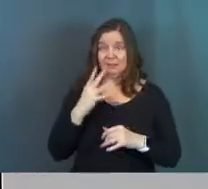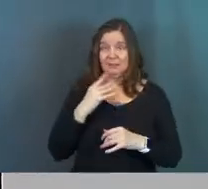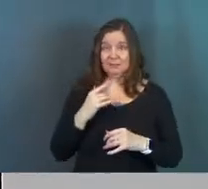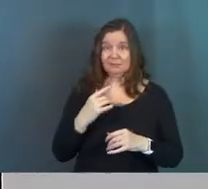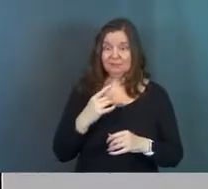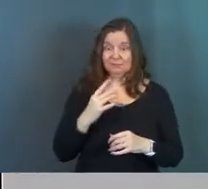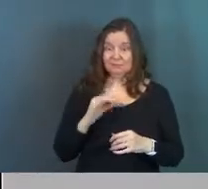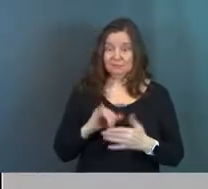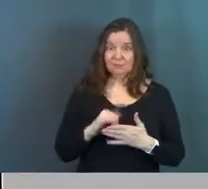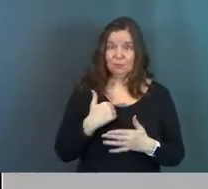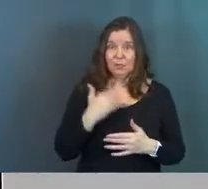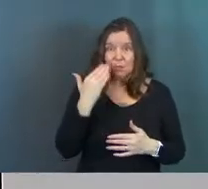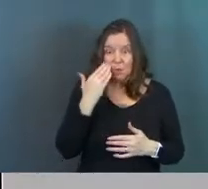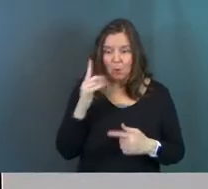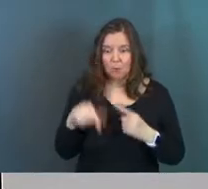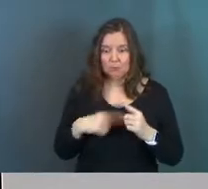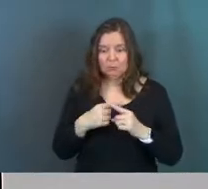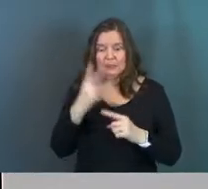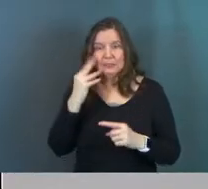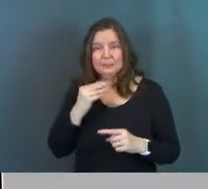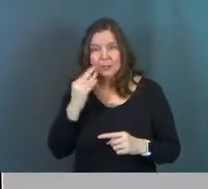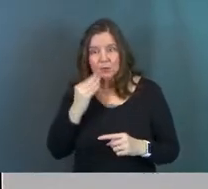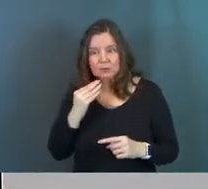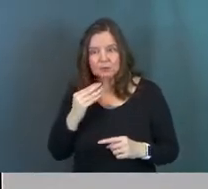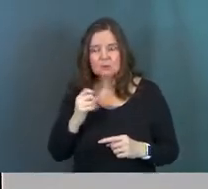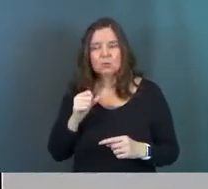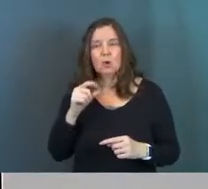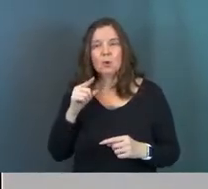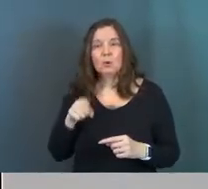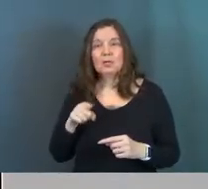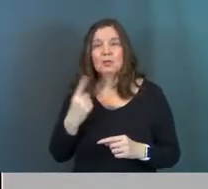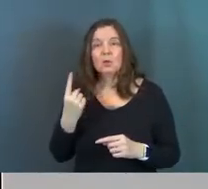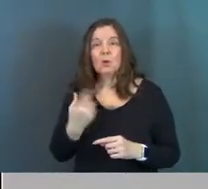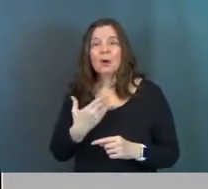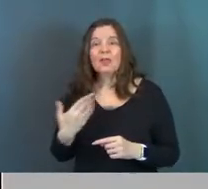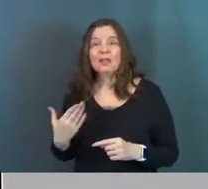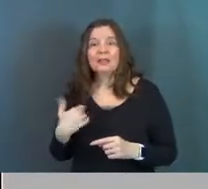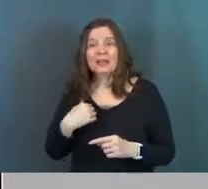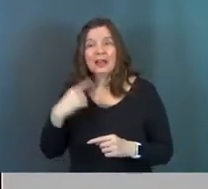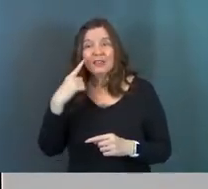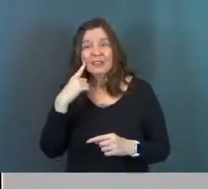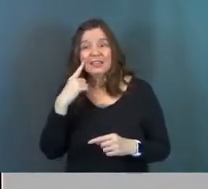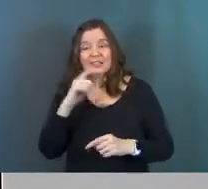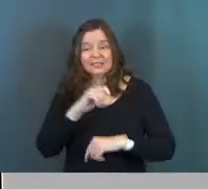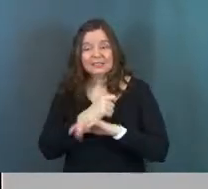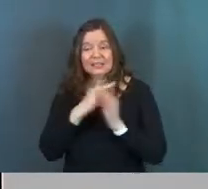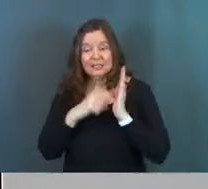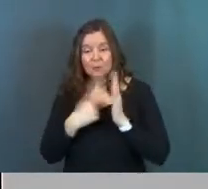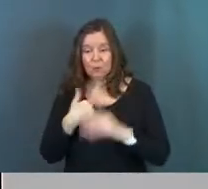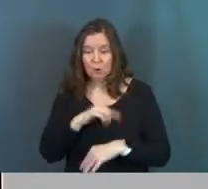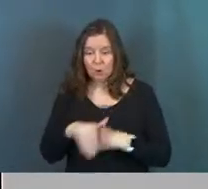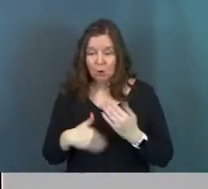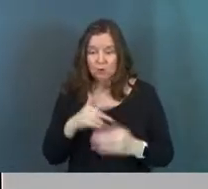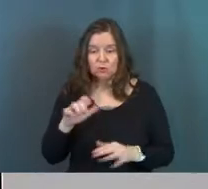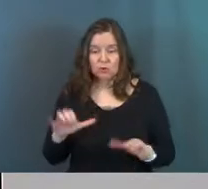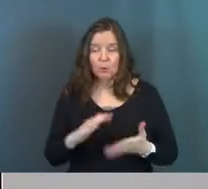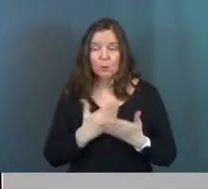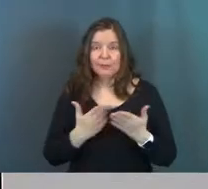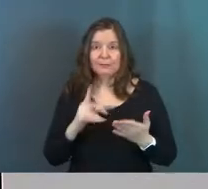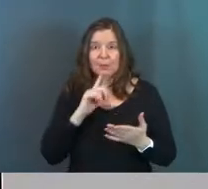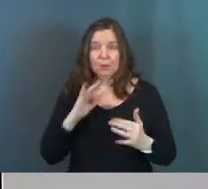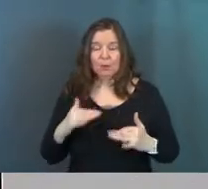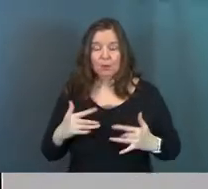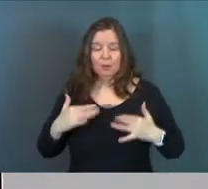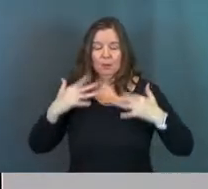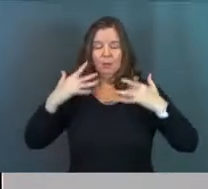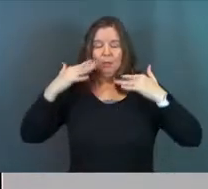lives, okay? He knows what he's about to experience. And so he does the one thing that I think he sets the example for that we all should do when things get really,